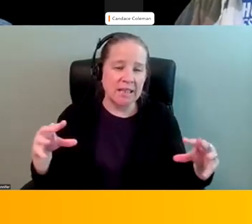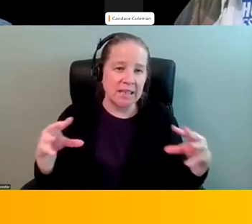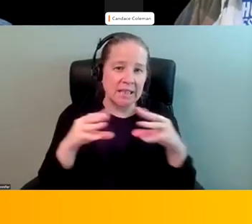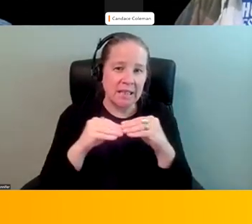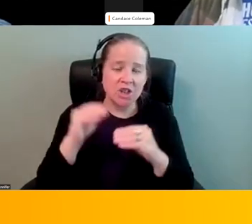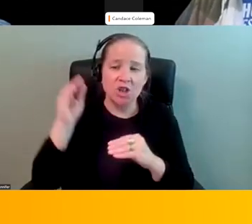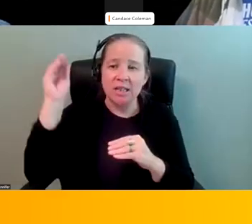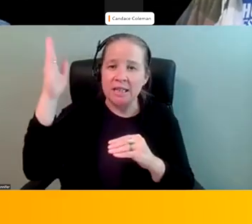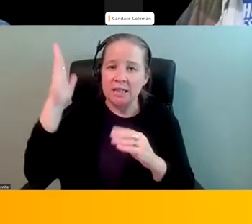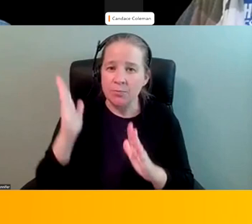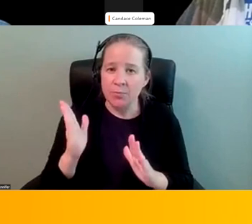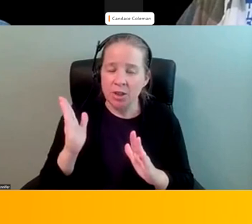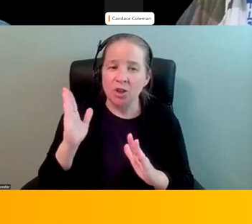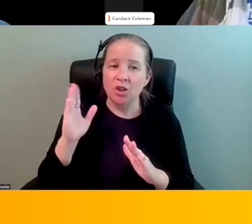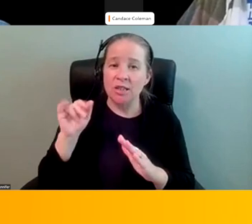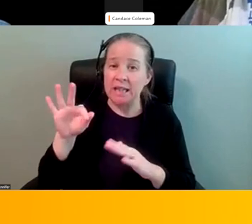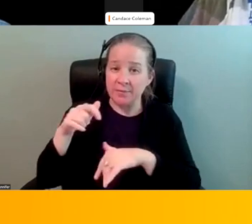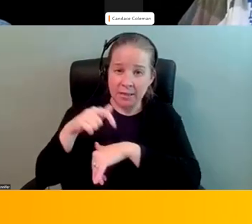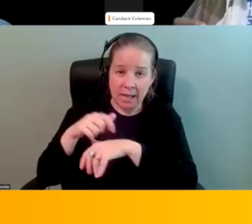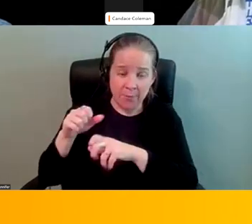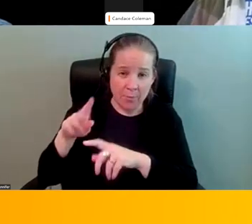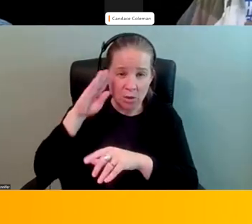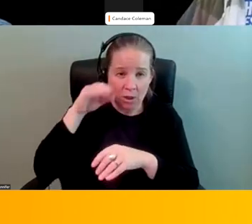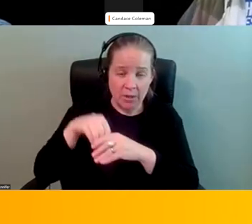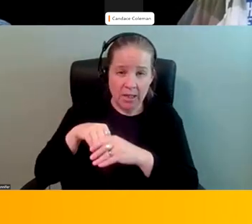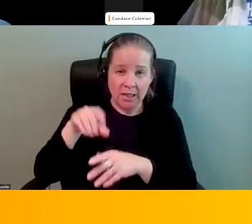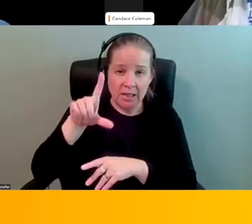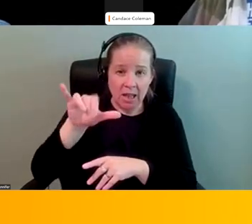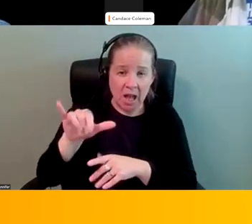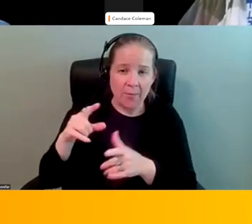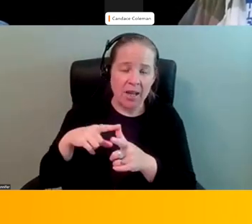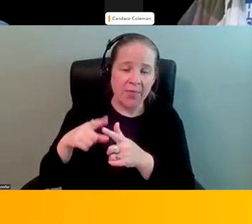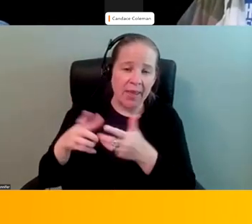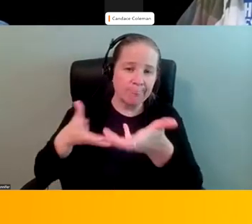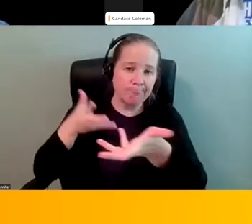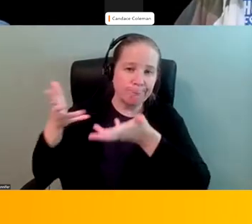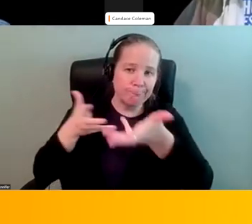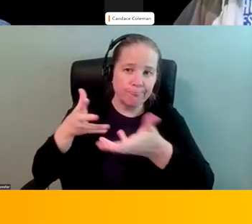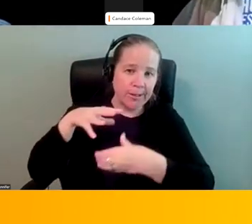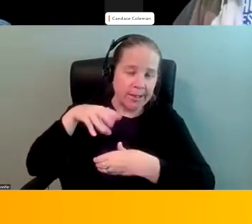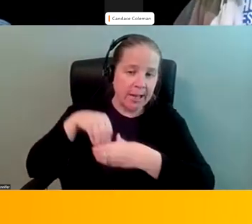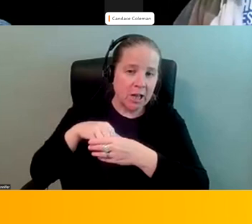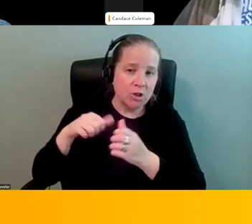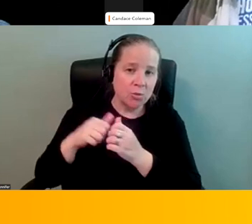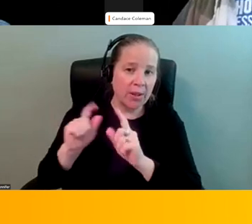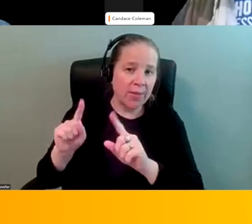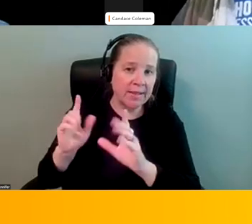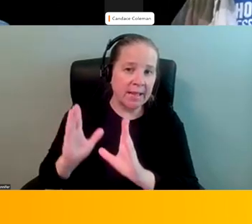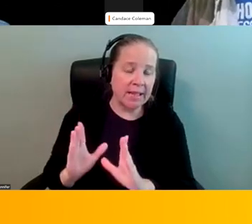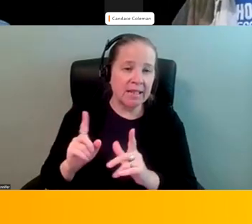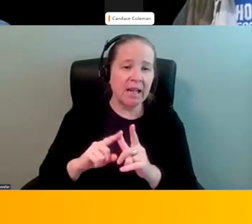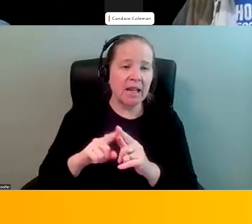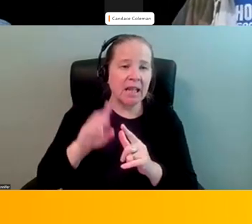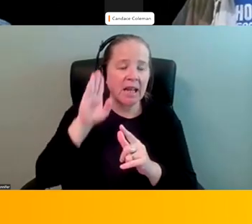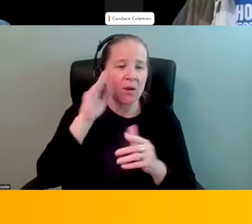speakers um as time permits will be in the lobby and they can continue to engage with attendees and i will go